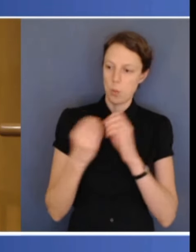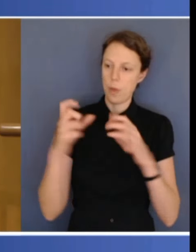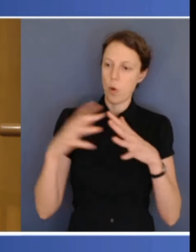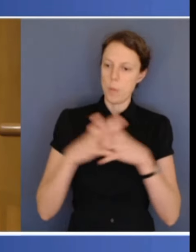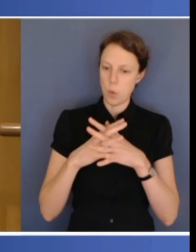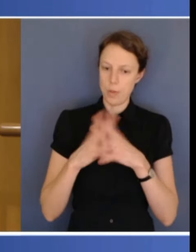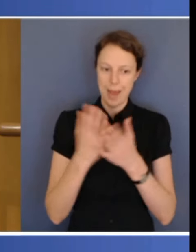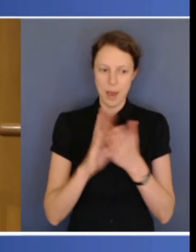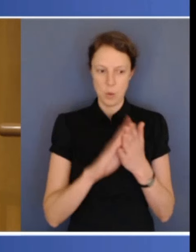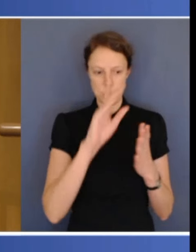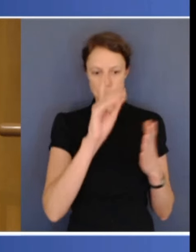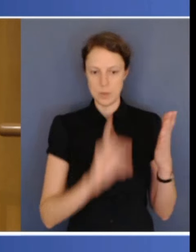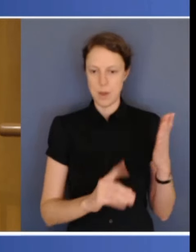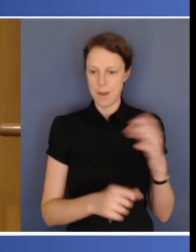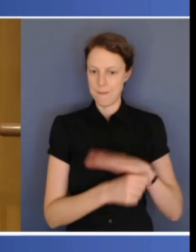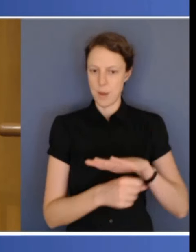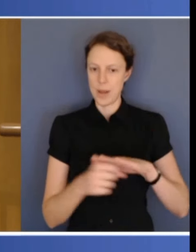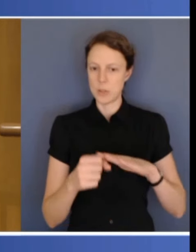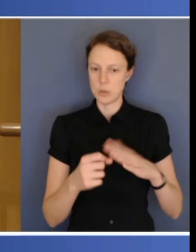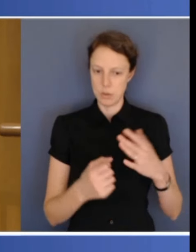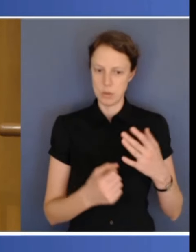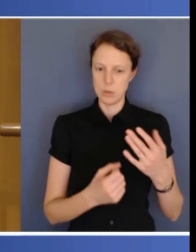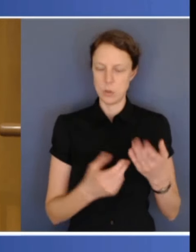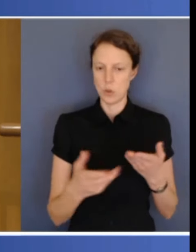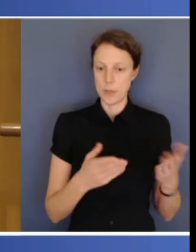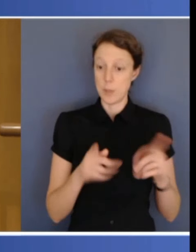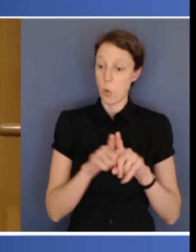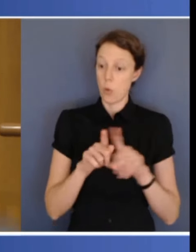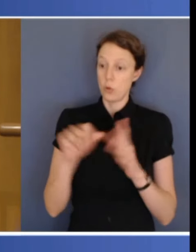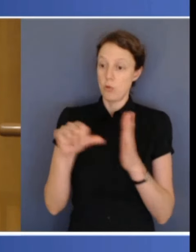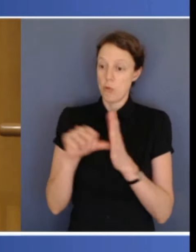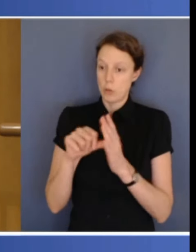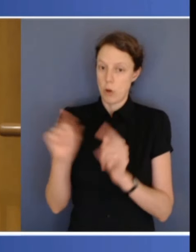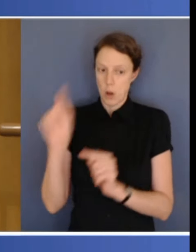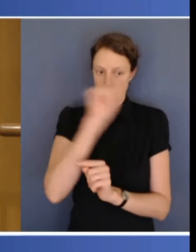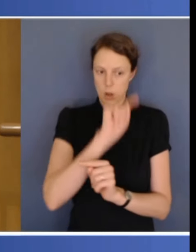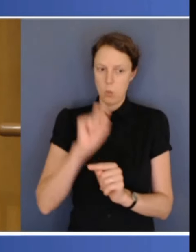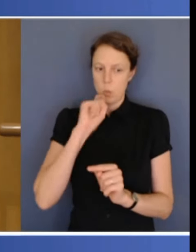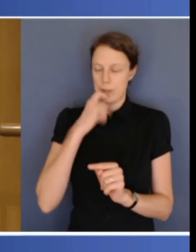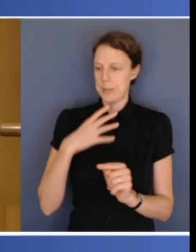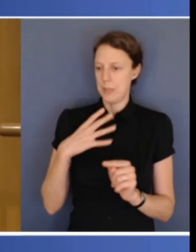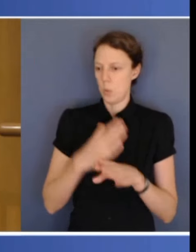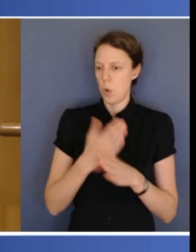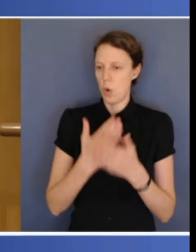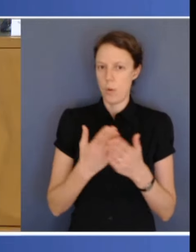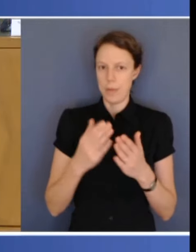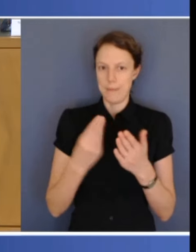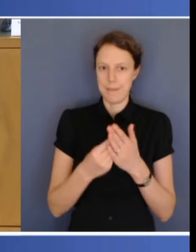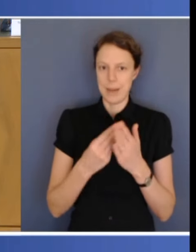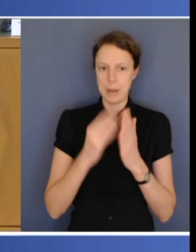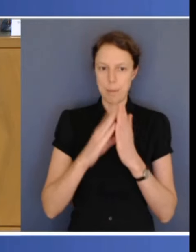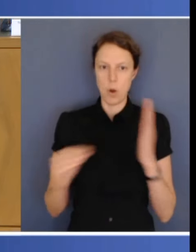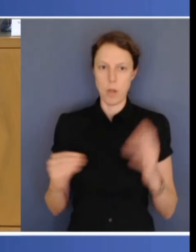but also for the Treasurers to work on the funding model and approach for it. you going to stand up to No. Yep.